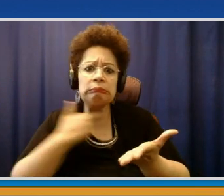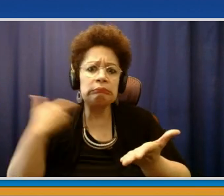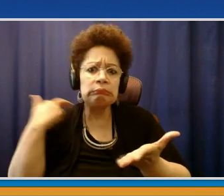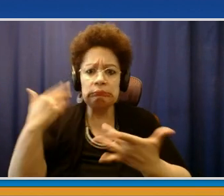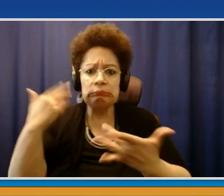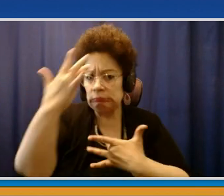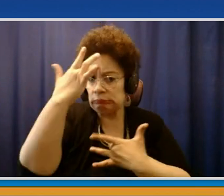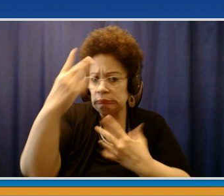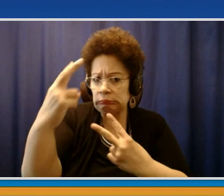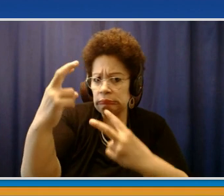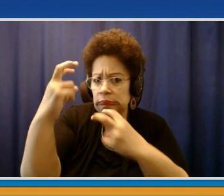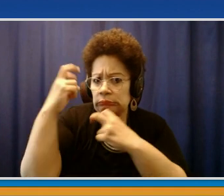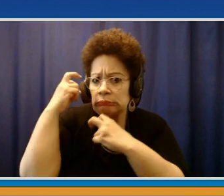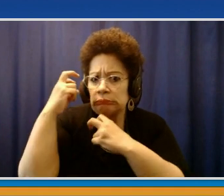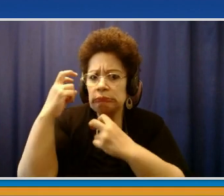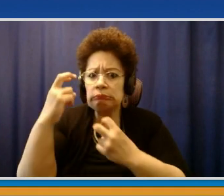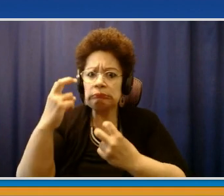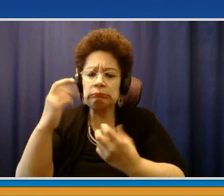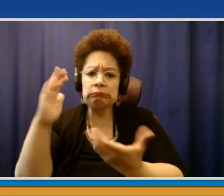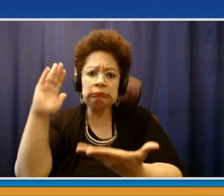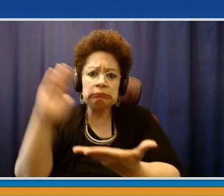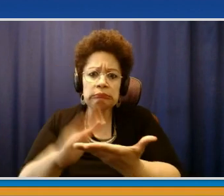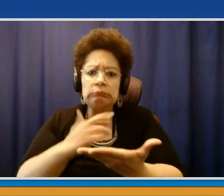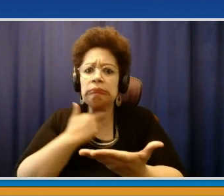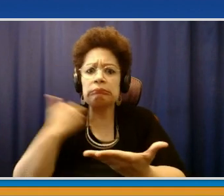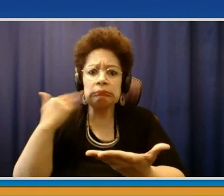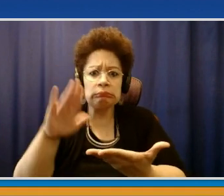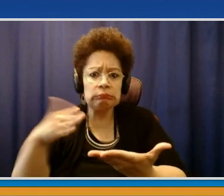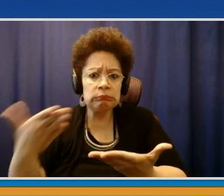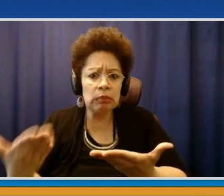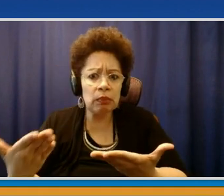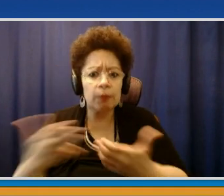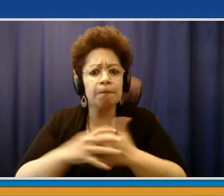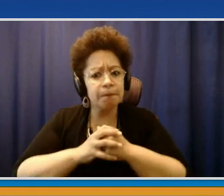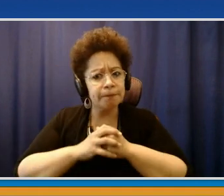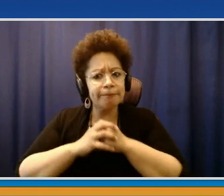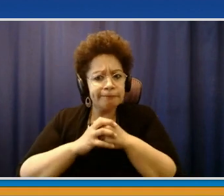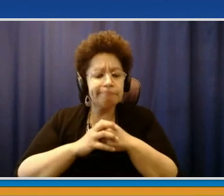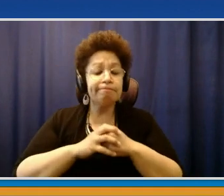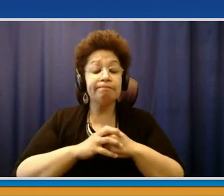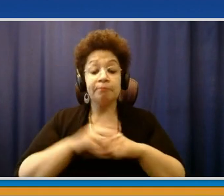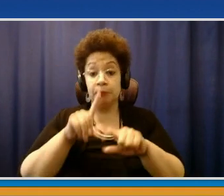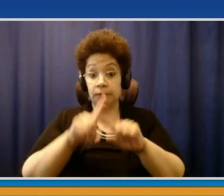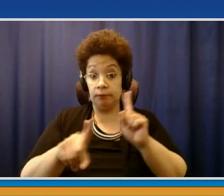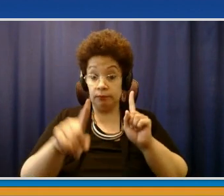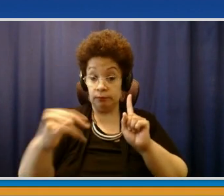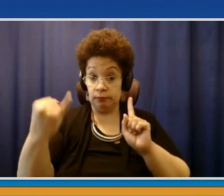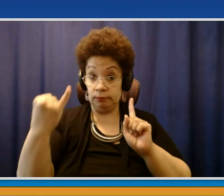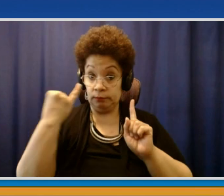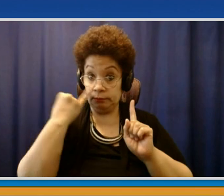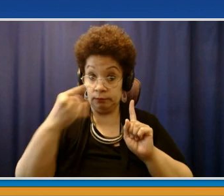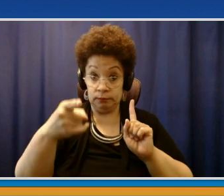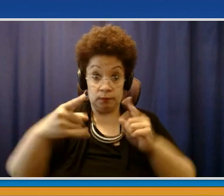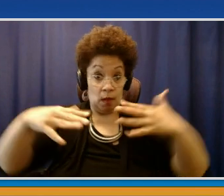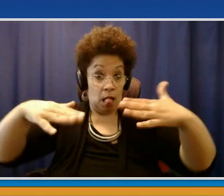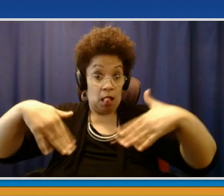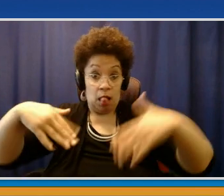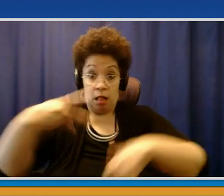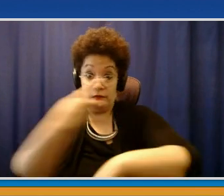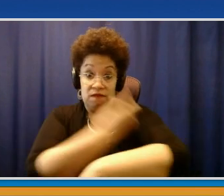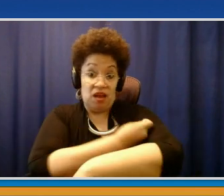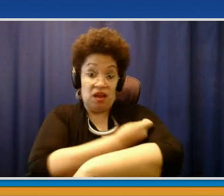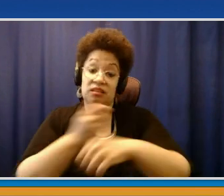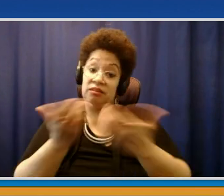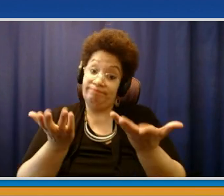of this is good news for all of us. If you are immunocompromised, if you're unvaccinated, you should continue to wear masks and